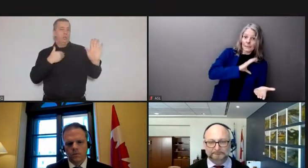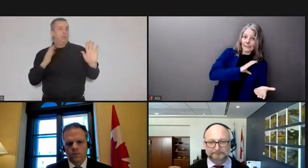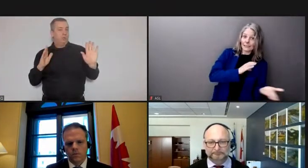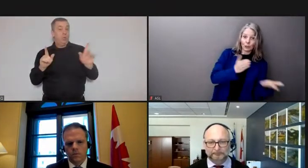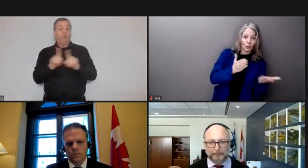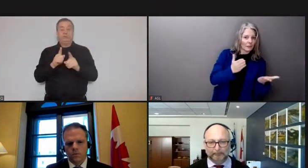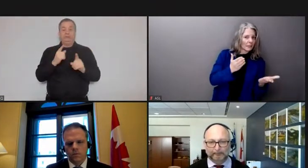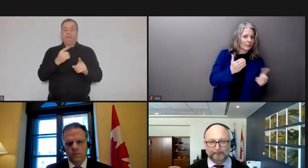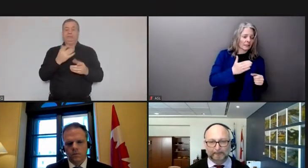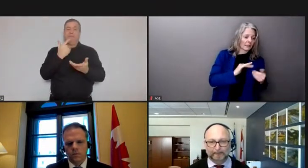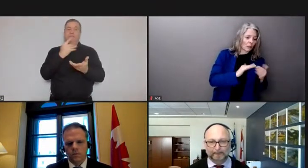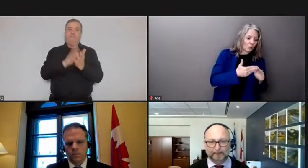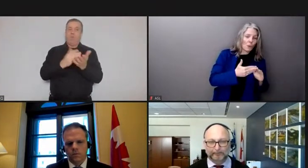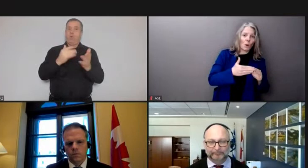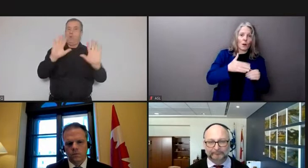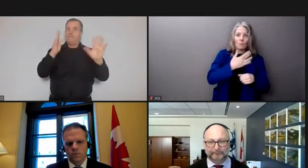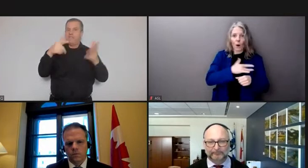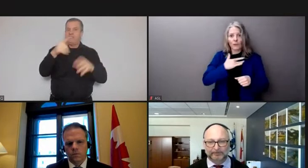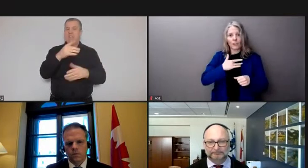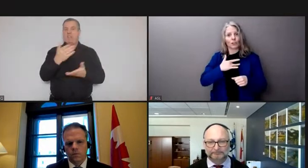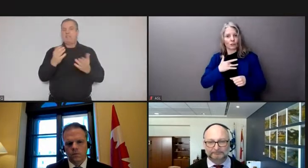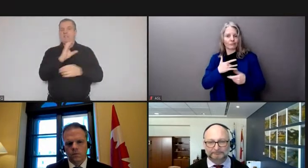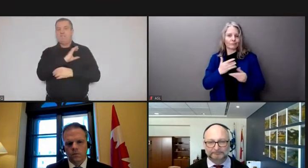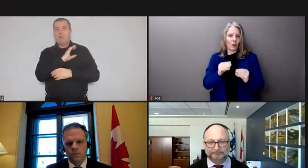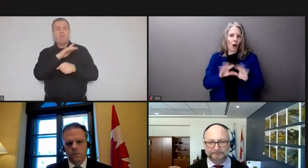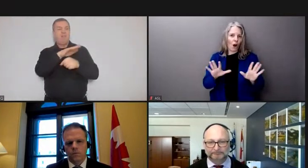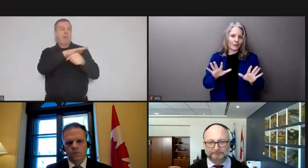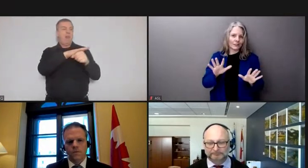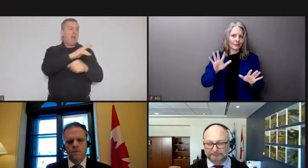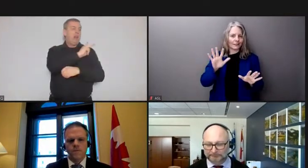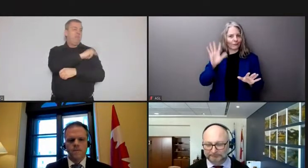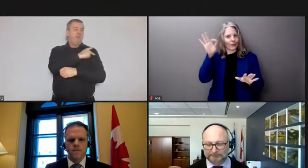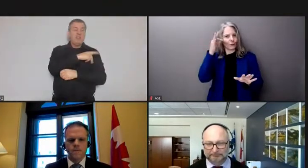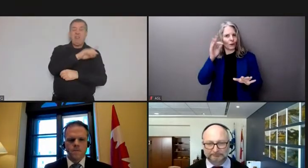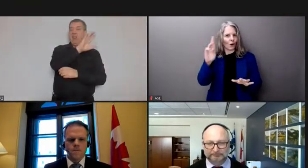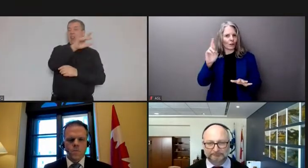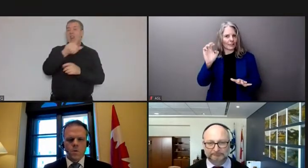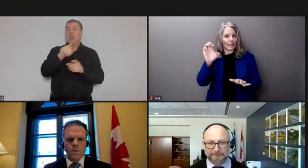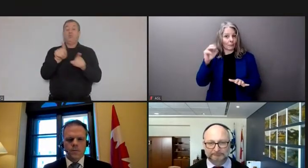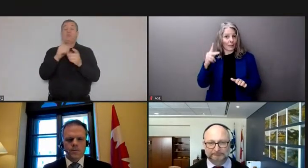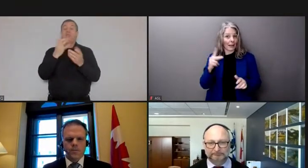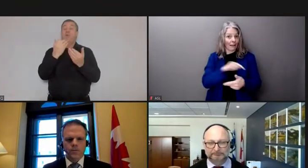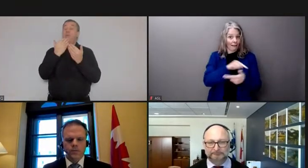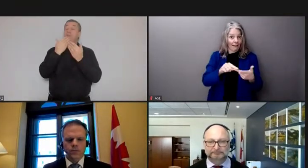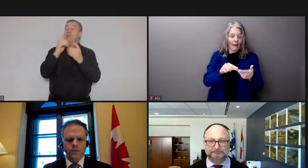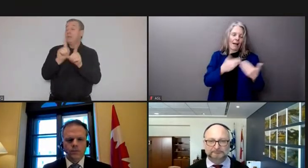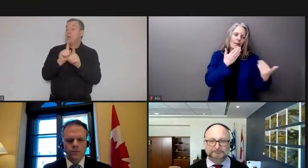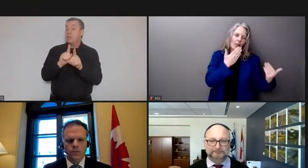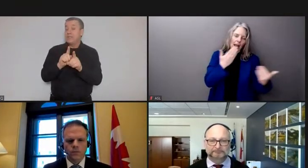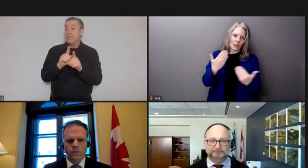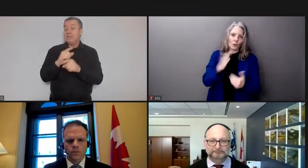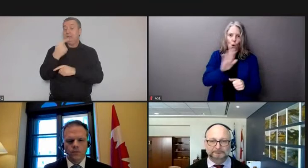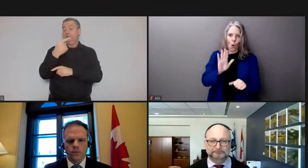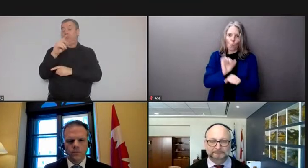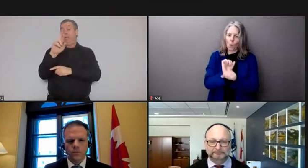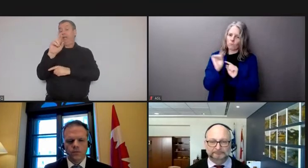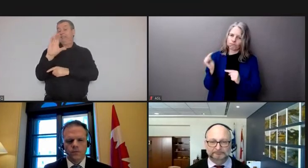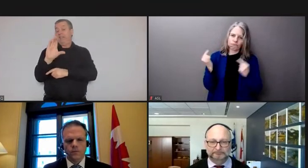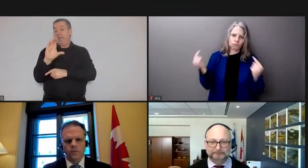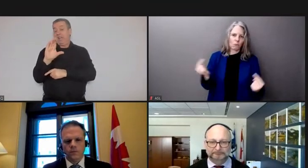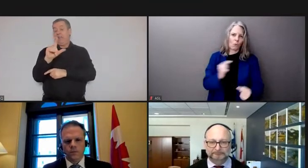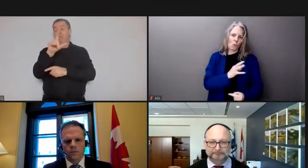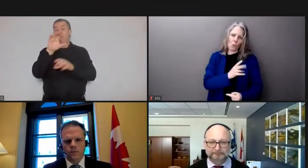every level local provincial and obviously members of the rcmp for their exemplary of work on the ground